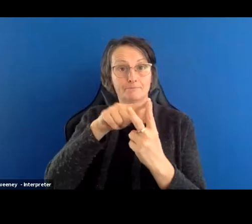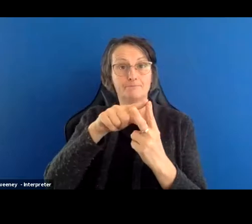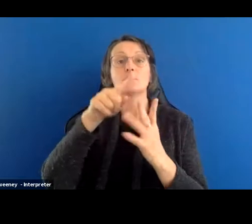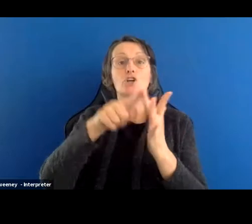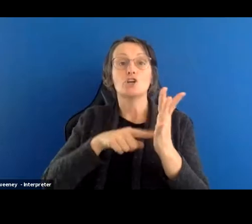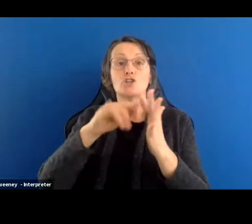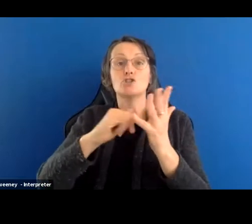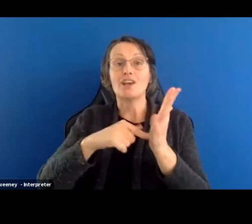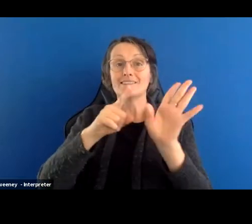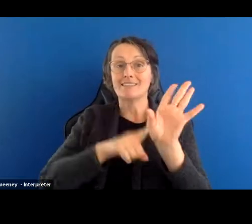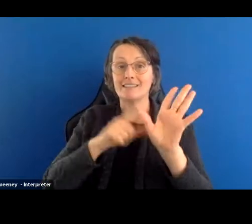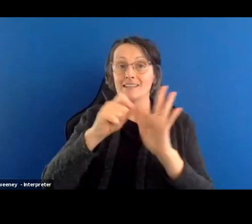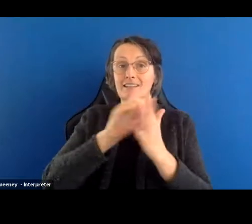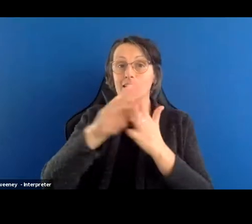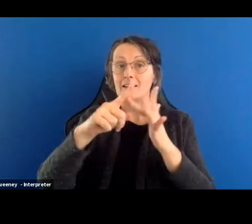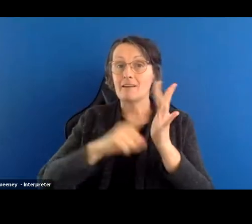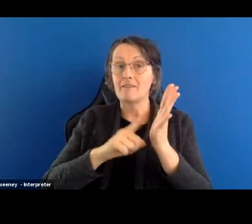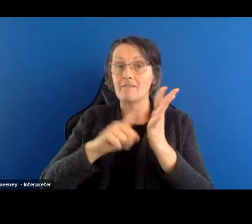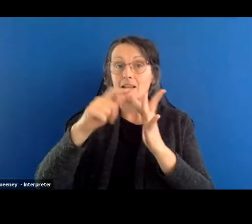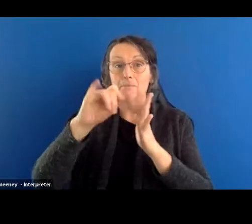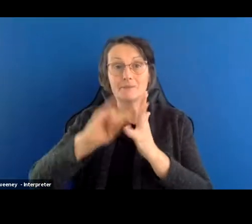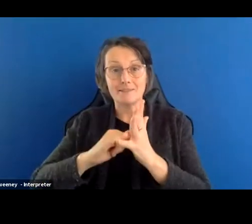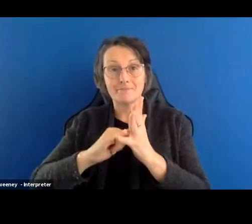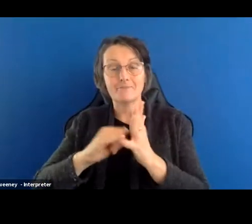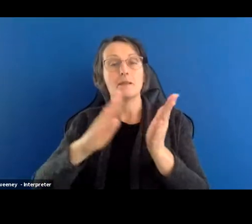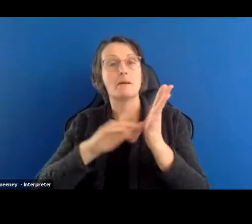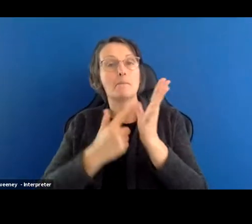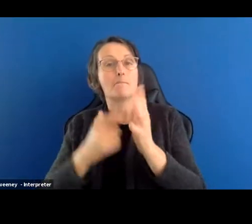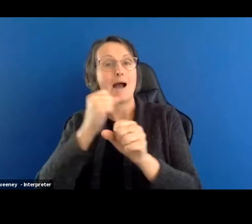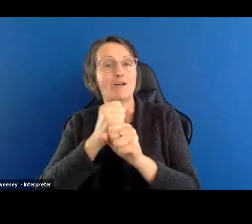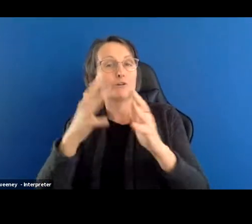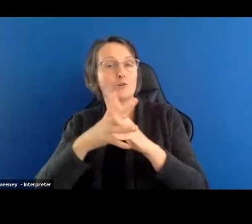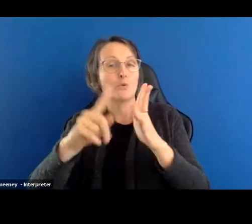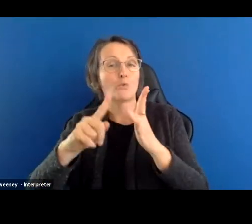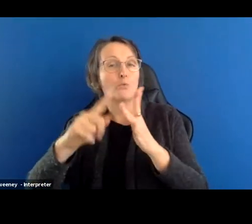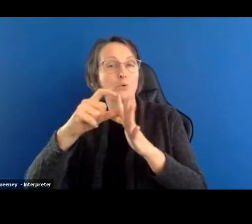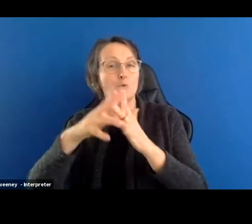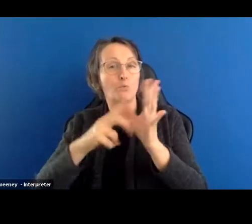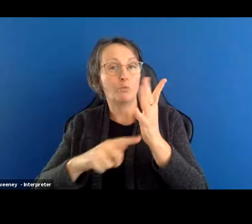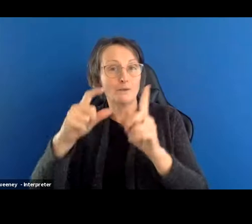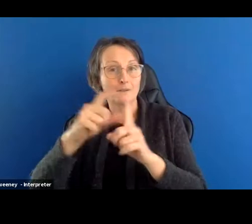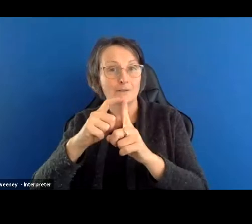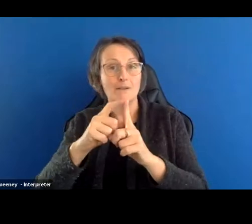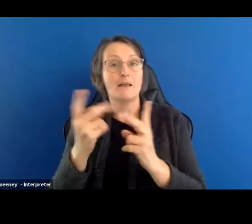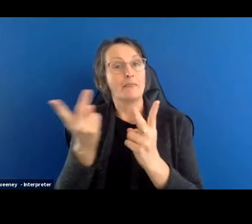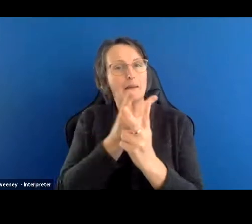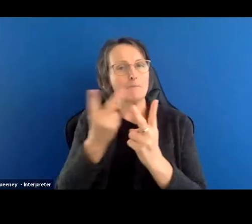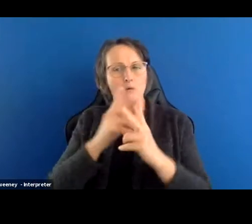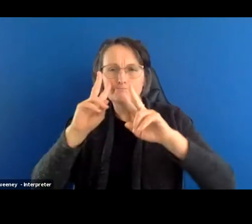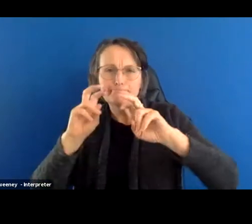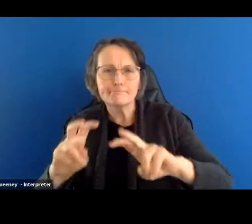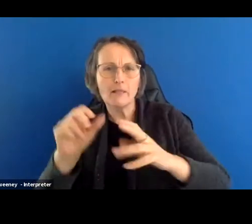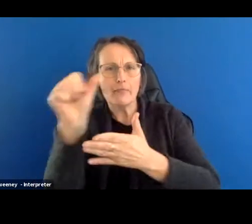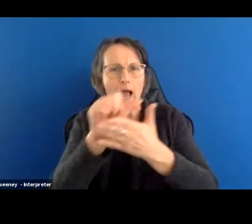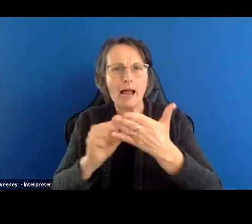make long-term relational artworks through shared acts of public telling. They explore chance, encounter, constructed situations and